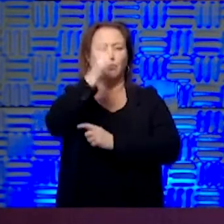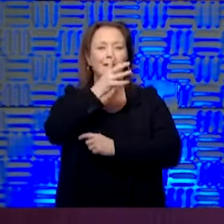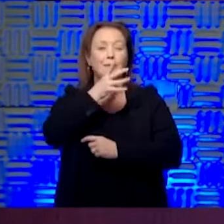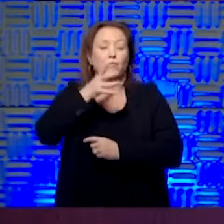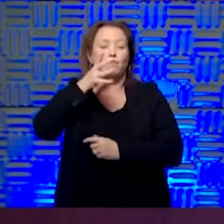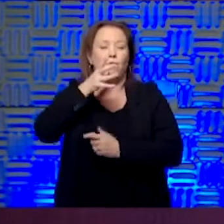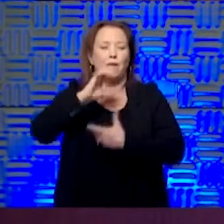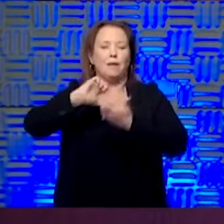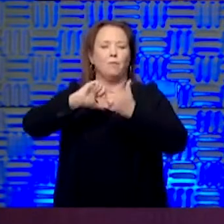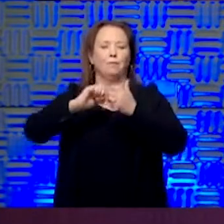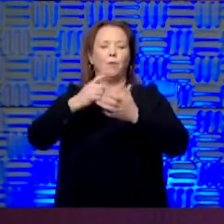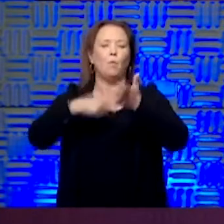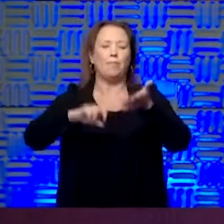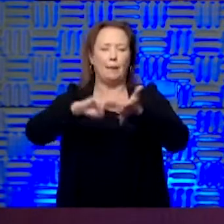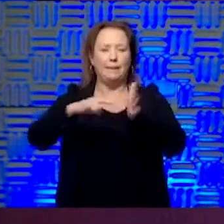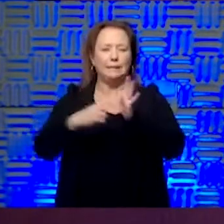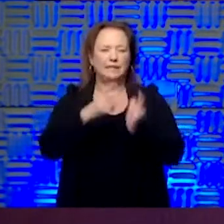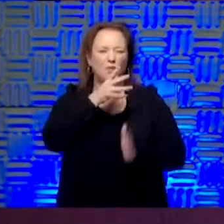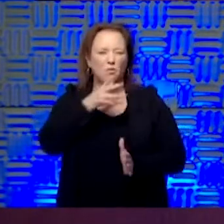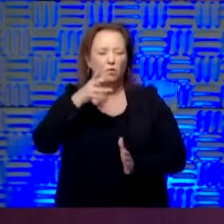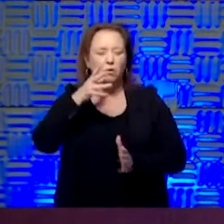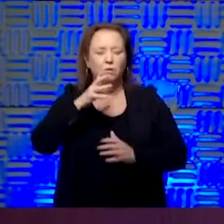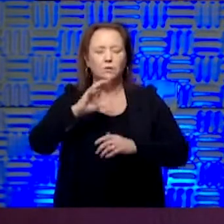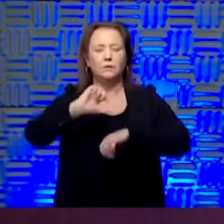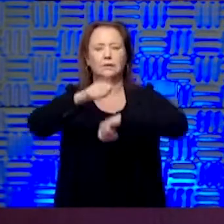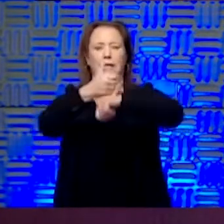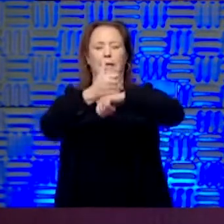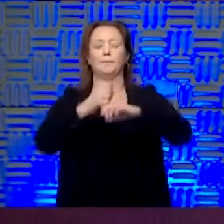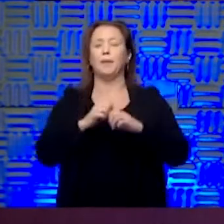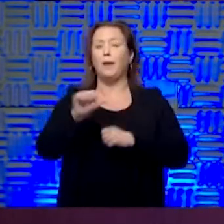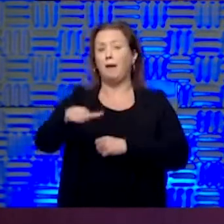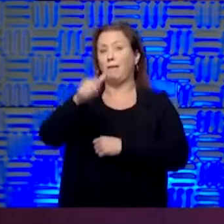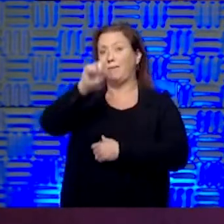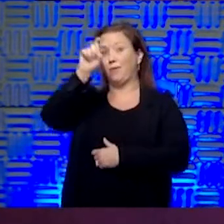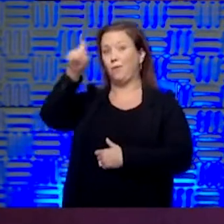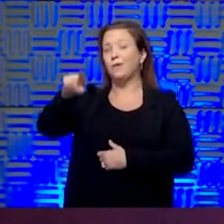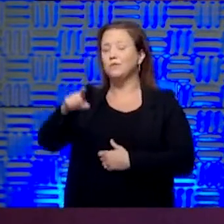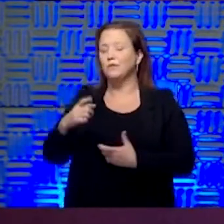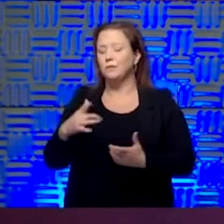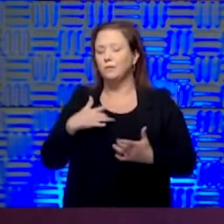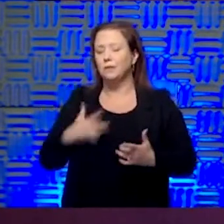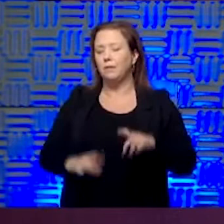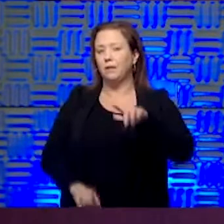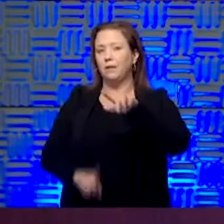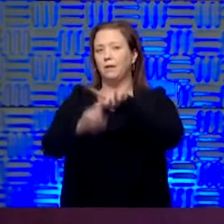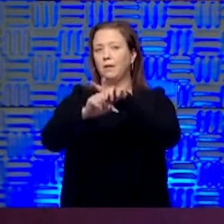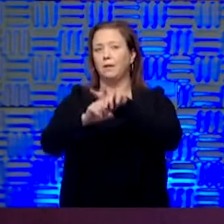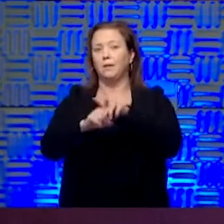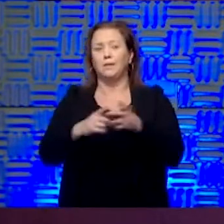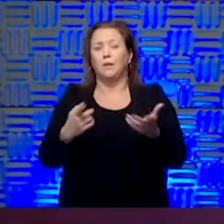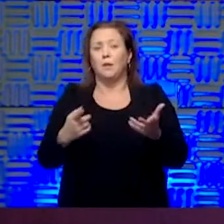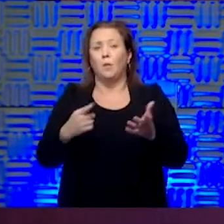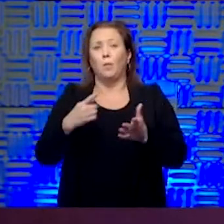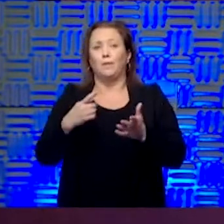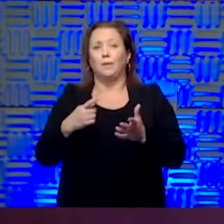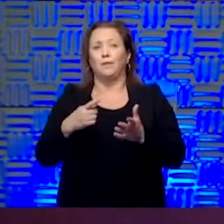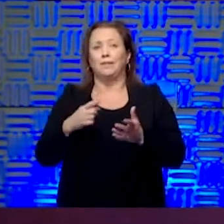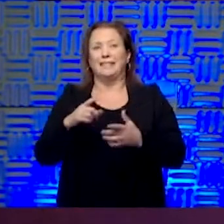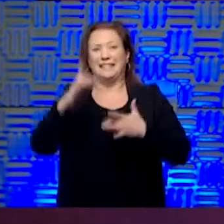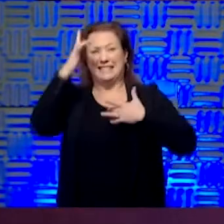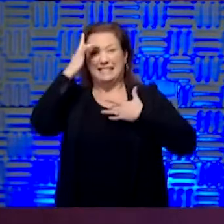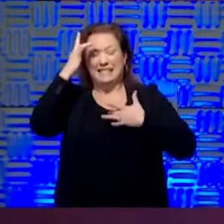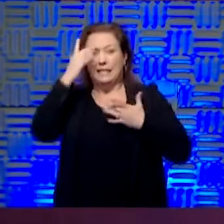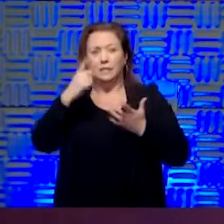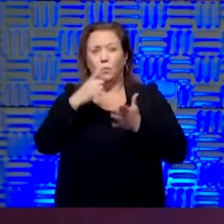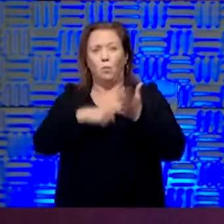setting. And then, you know, another question that we get quite a bit is just what's it like? I think there's that because the